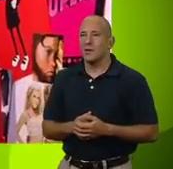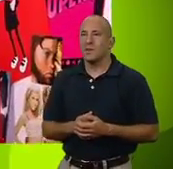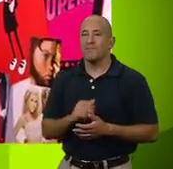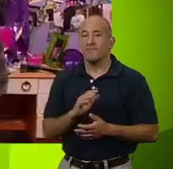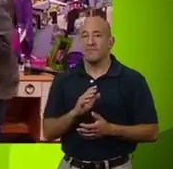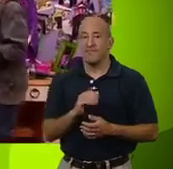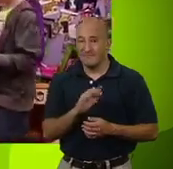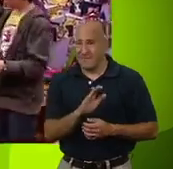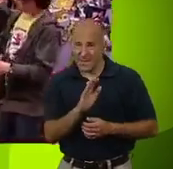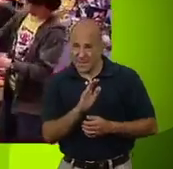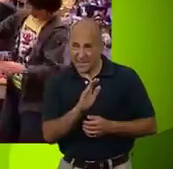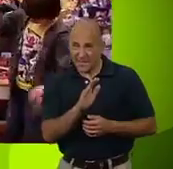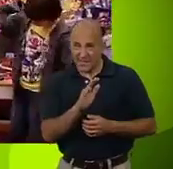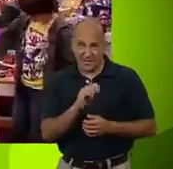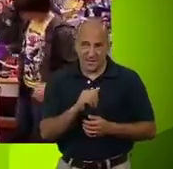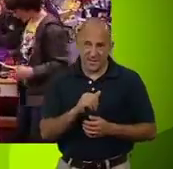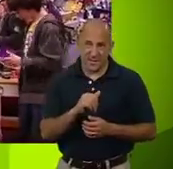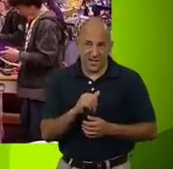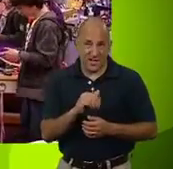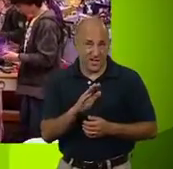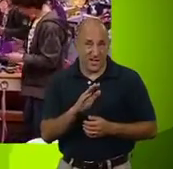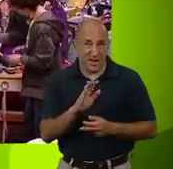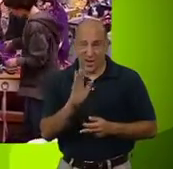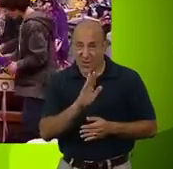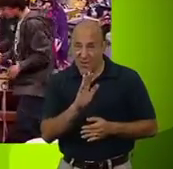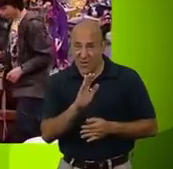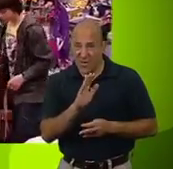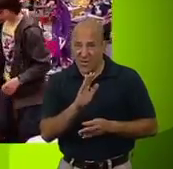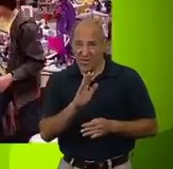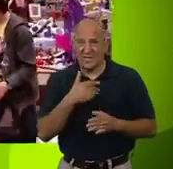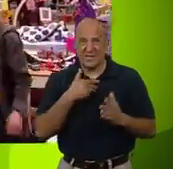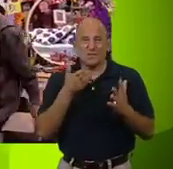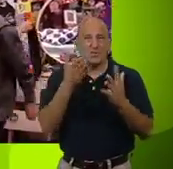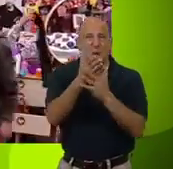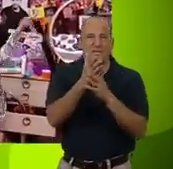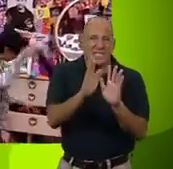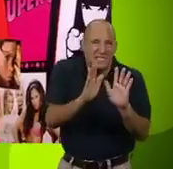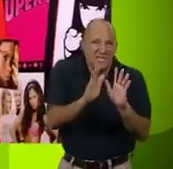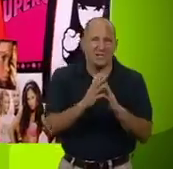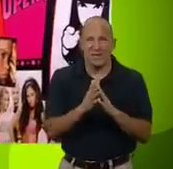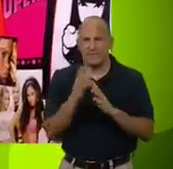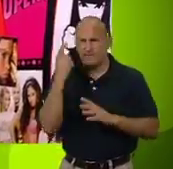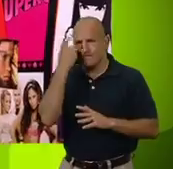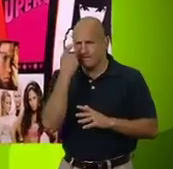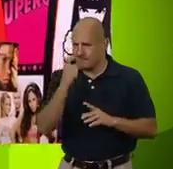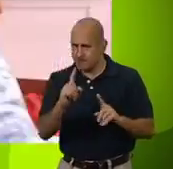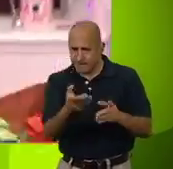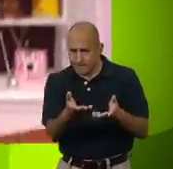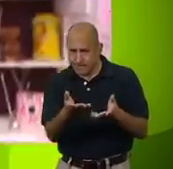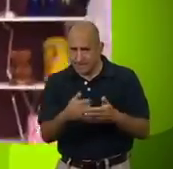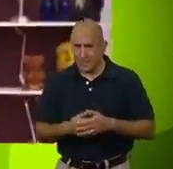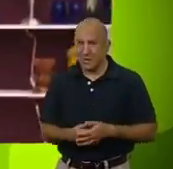Um, Max? Hi. Hello. Sorry to interrupt, but just wondering what you were doing.